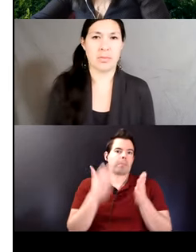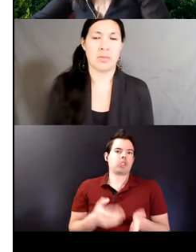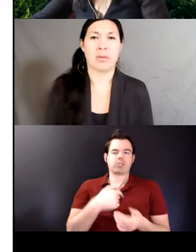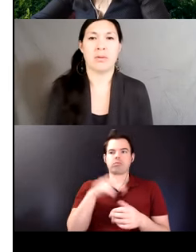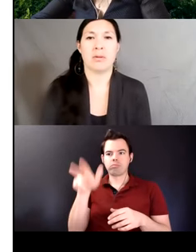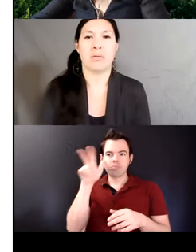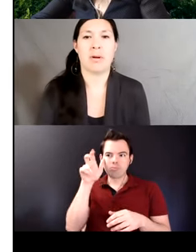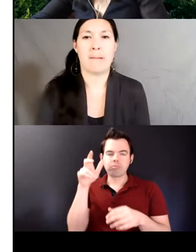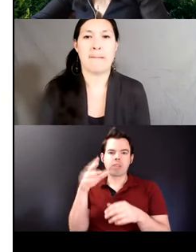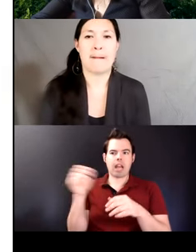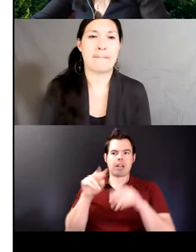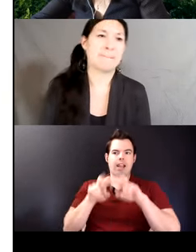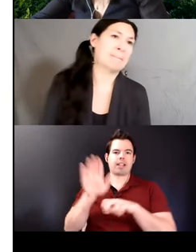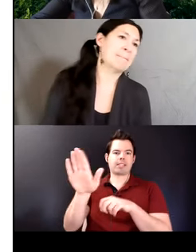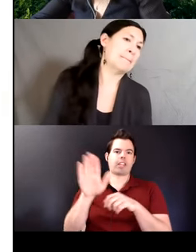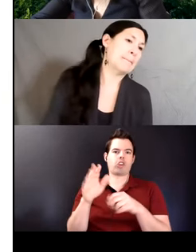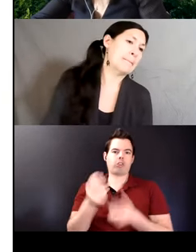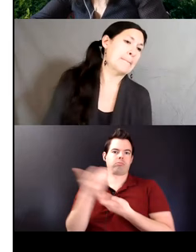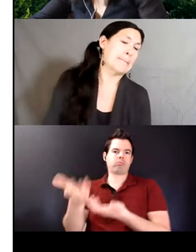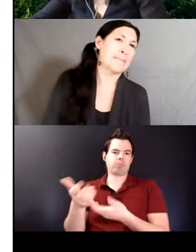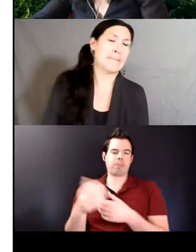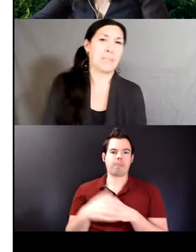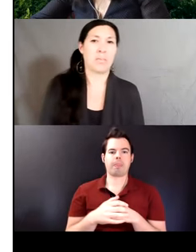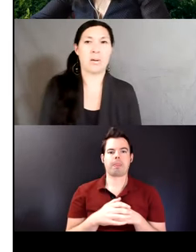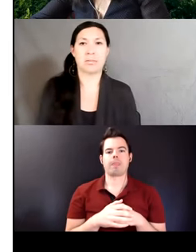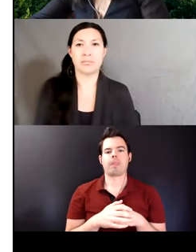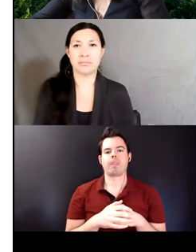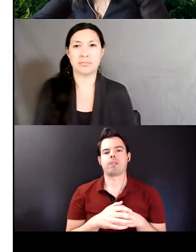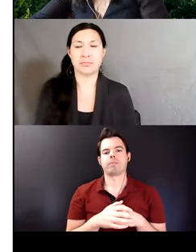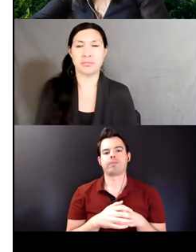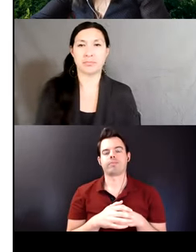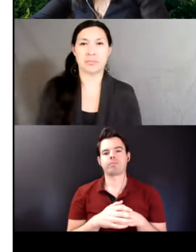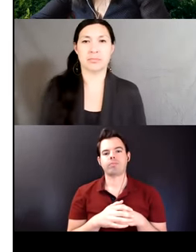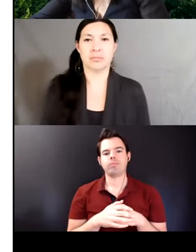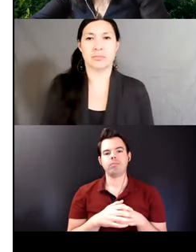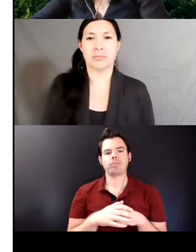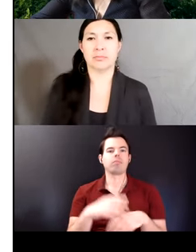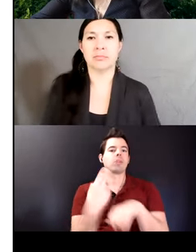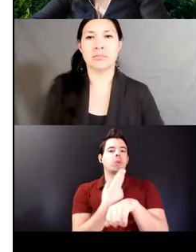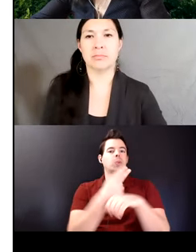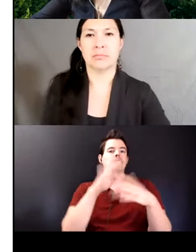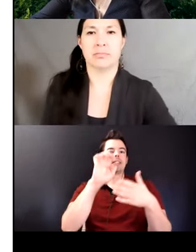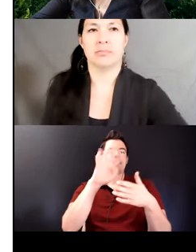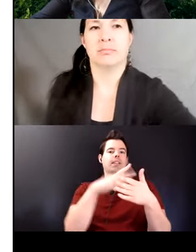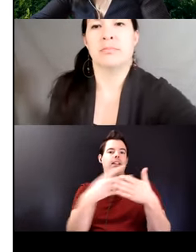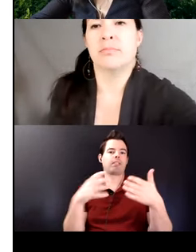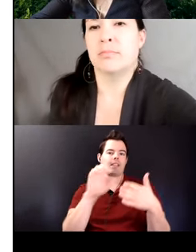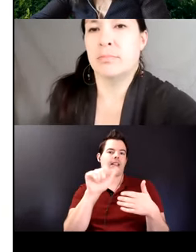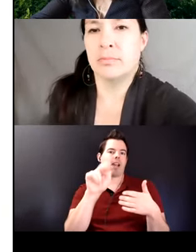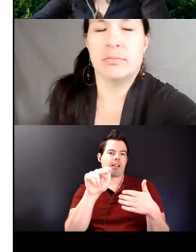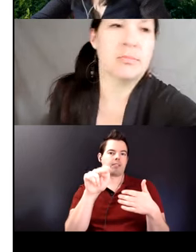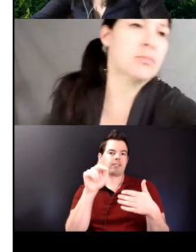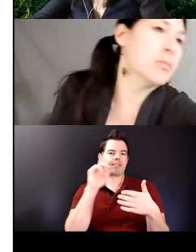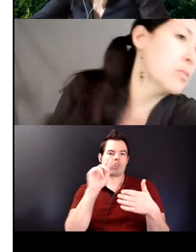most of the data I collected has been transcribed in a lang with the assistance of